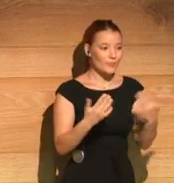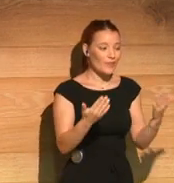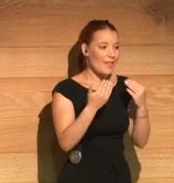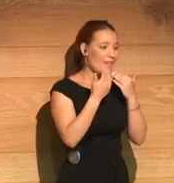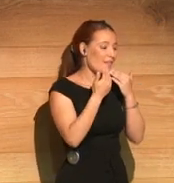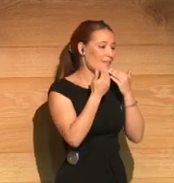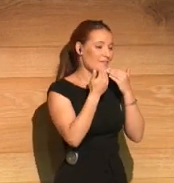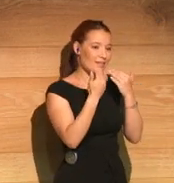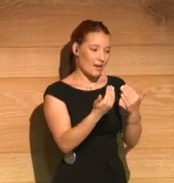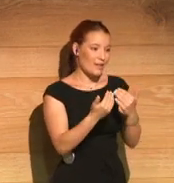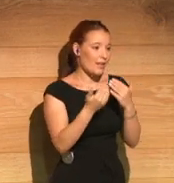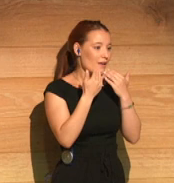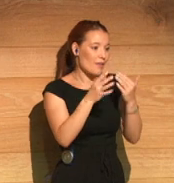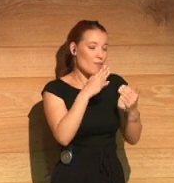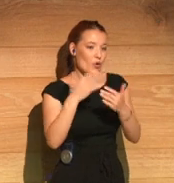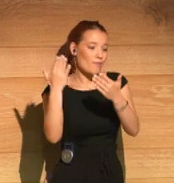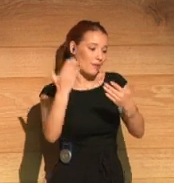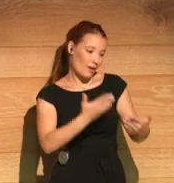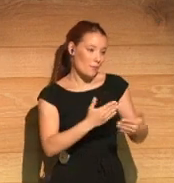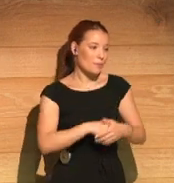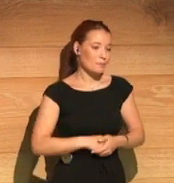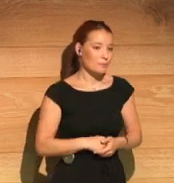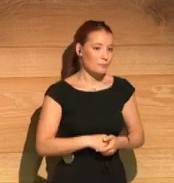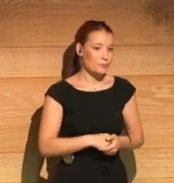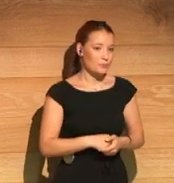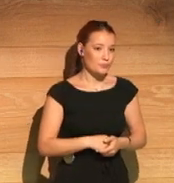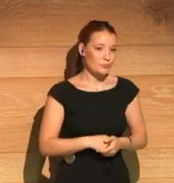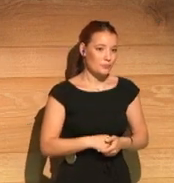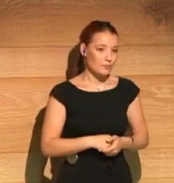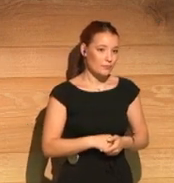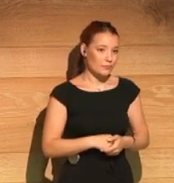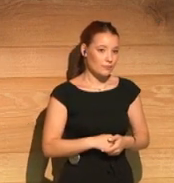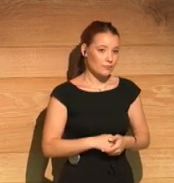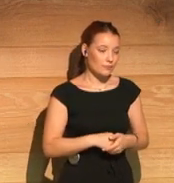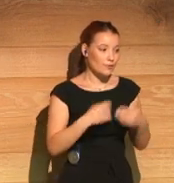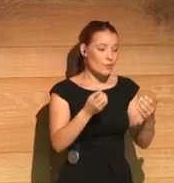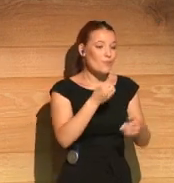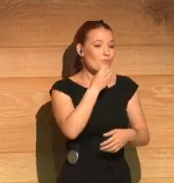of this. Thank you,